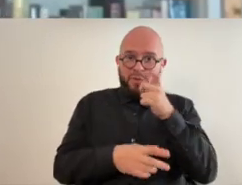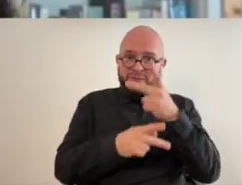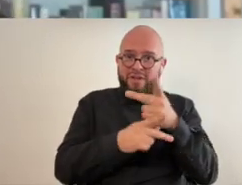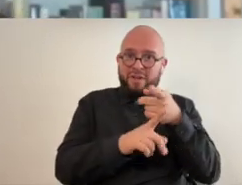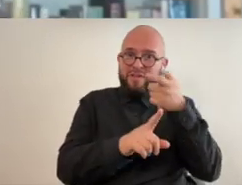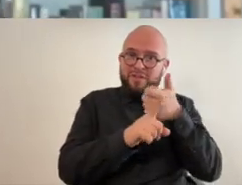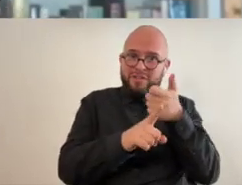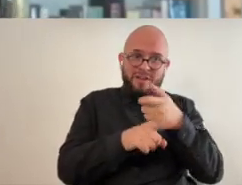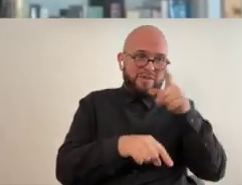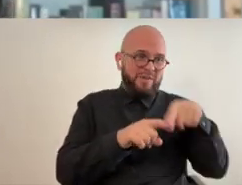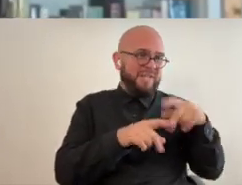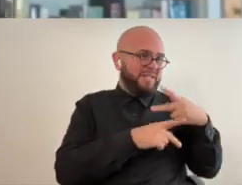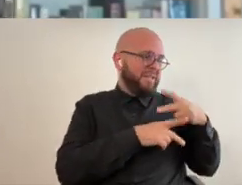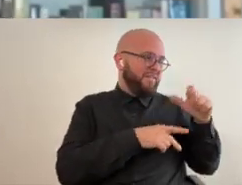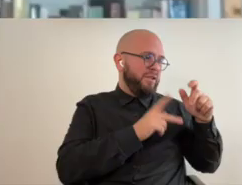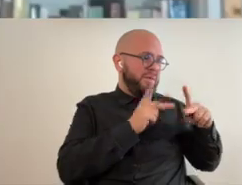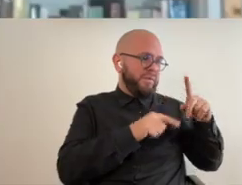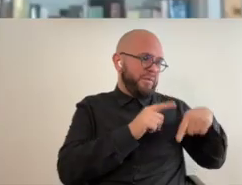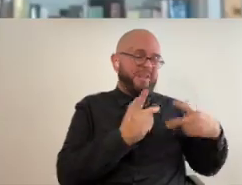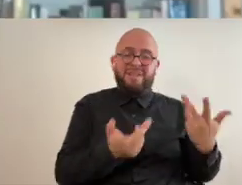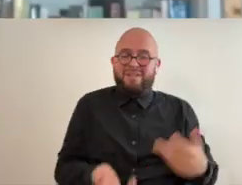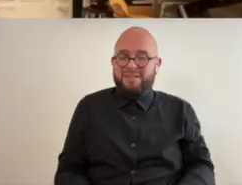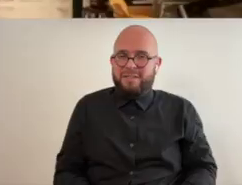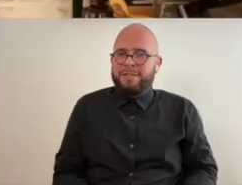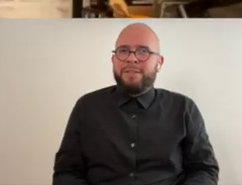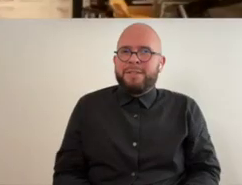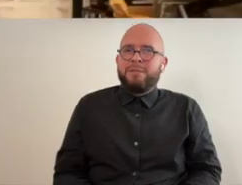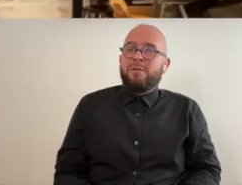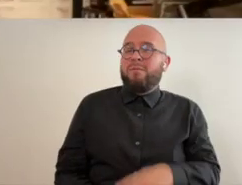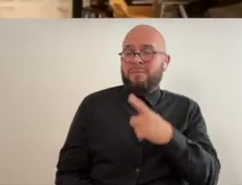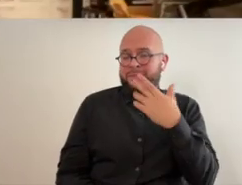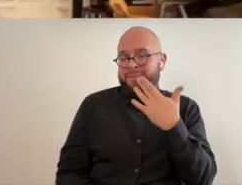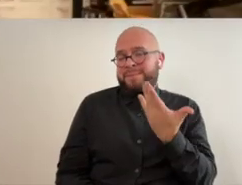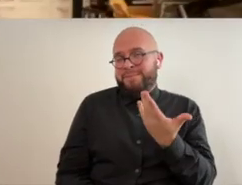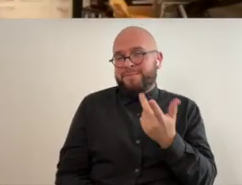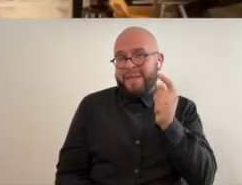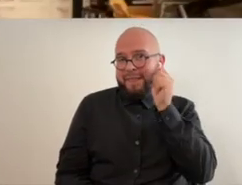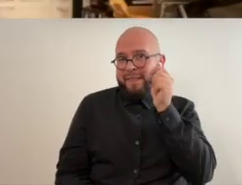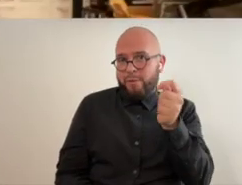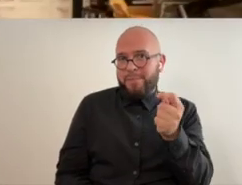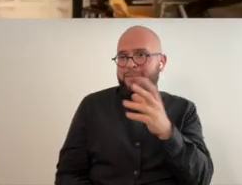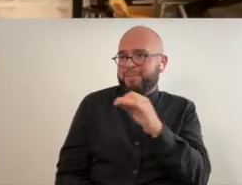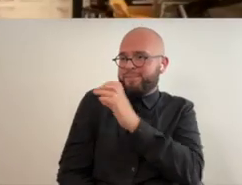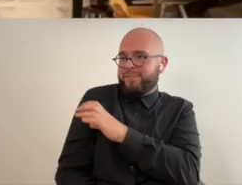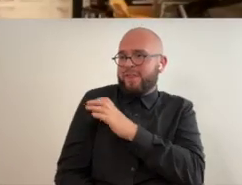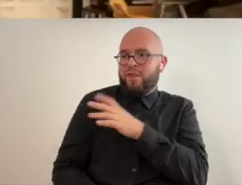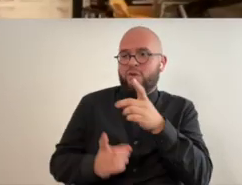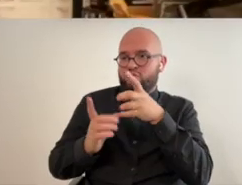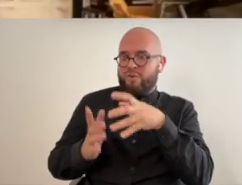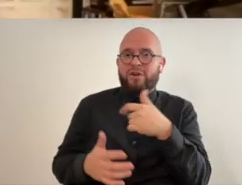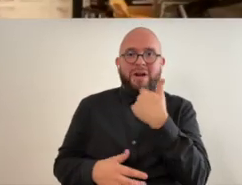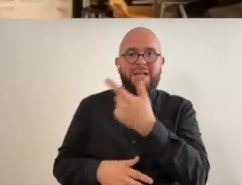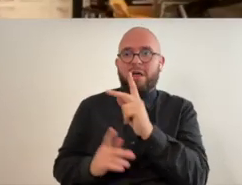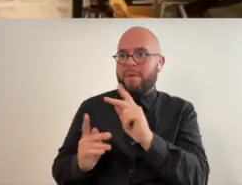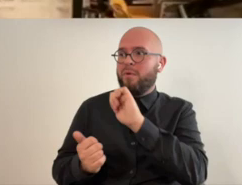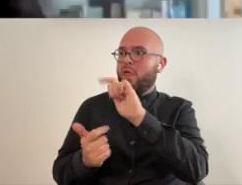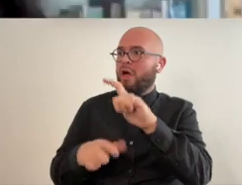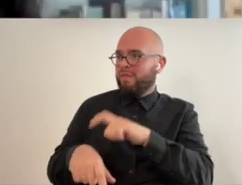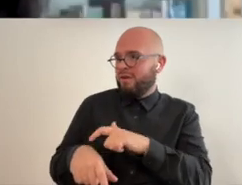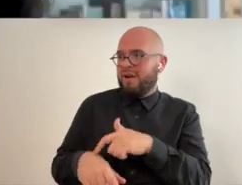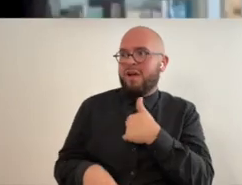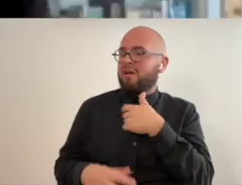yourself you can't take care of anybody else very well you know that theoretically and as a clinical director i would tell that to other people all the time